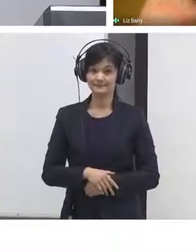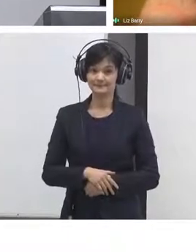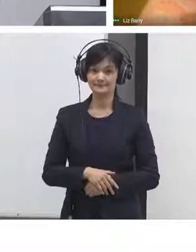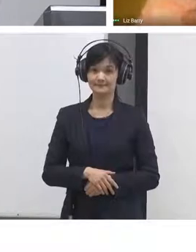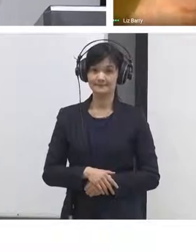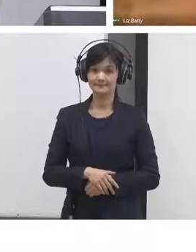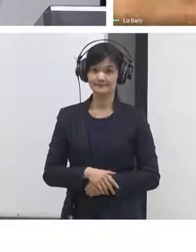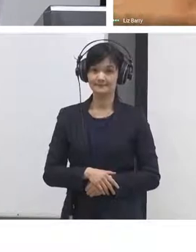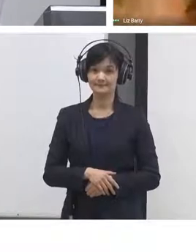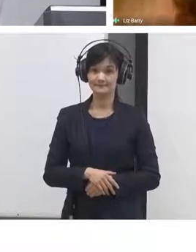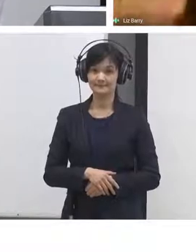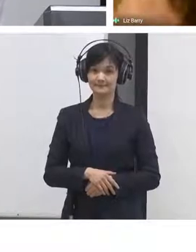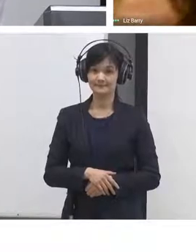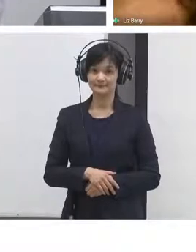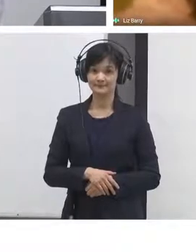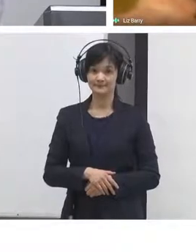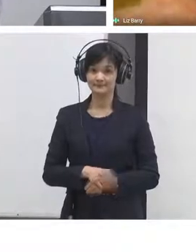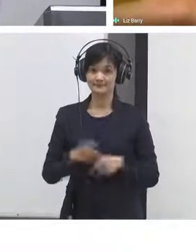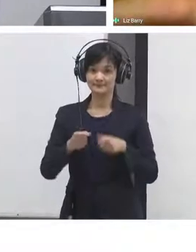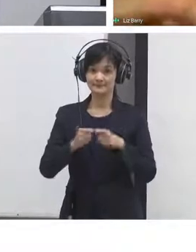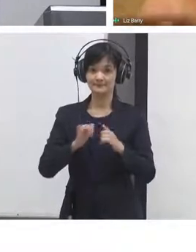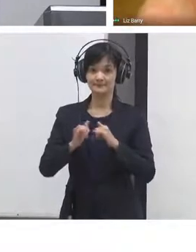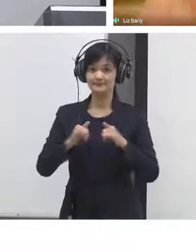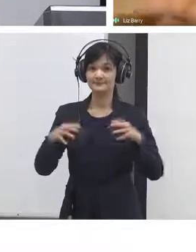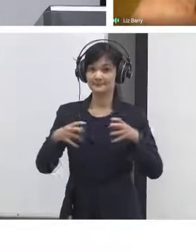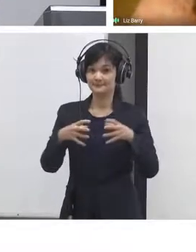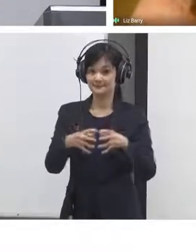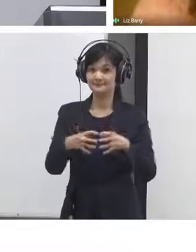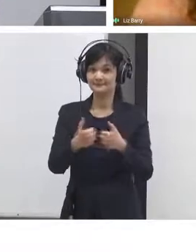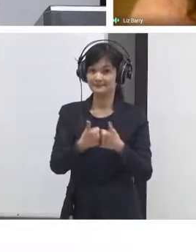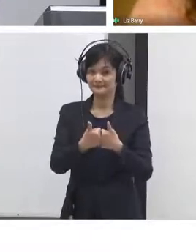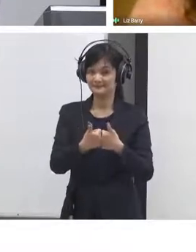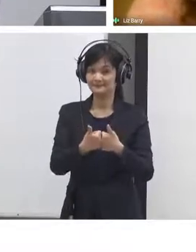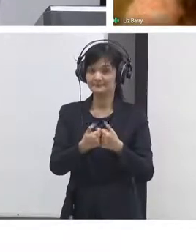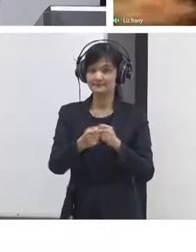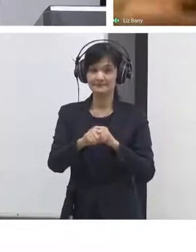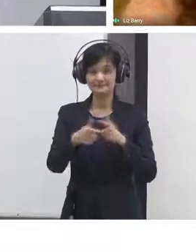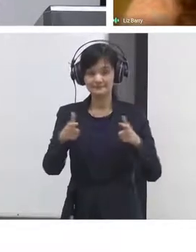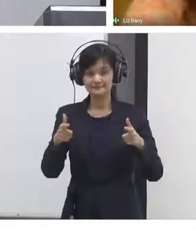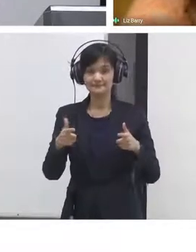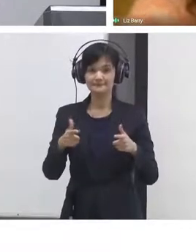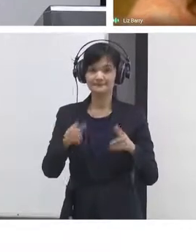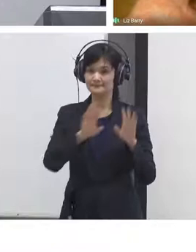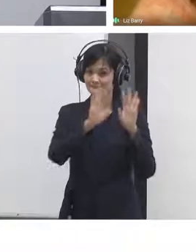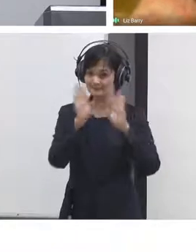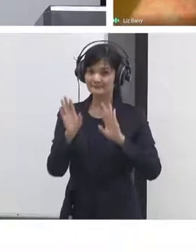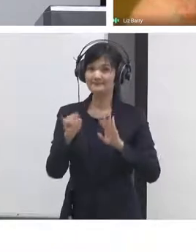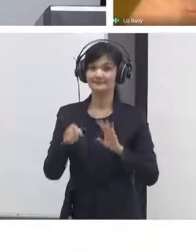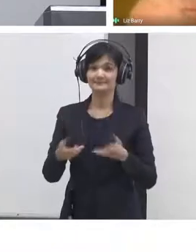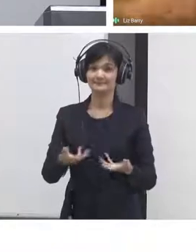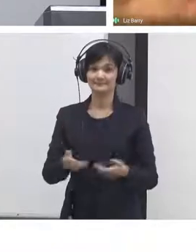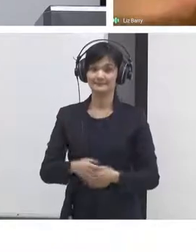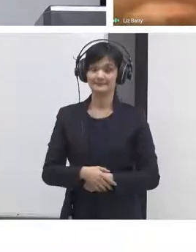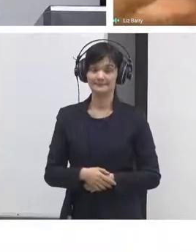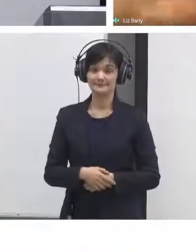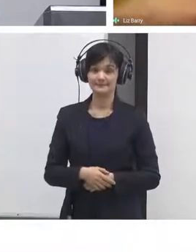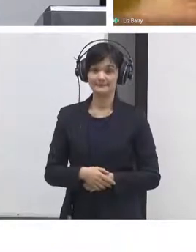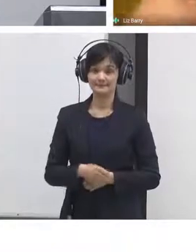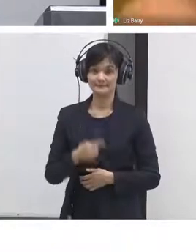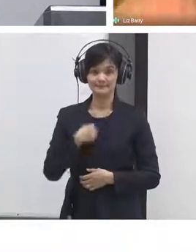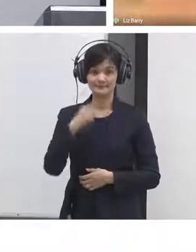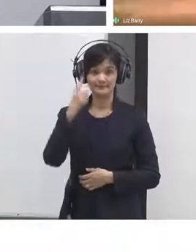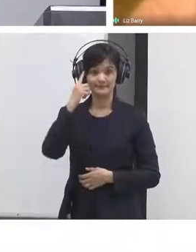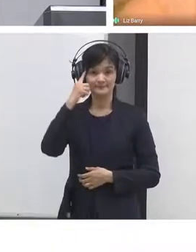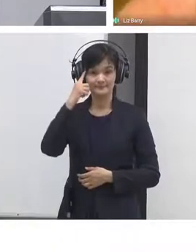assembly and essentially this is what I think this is the beauty of creating a mass movement